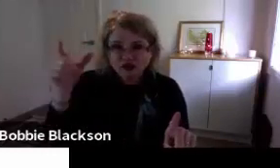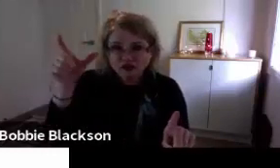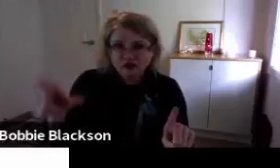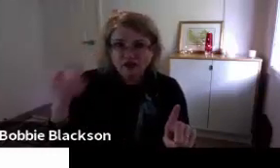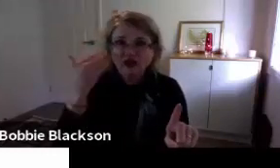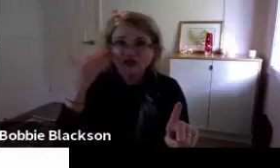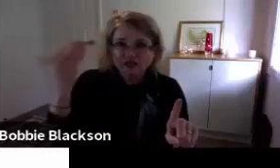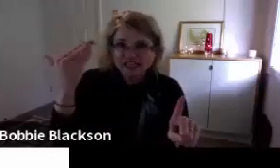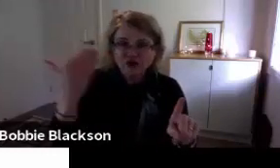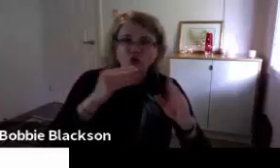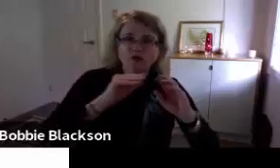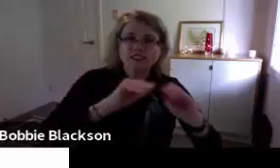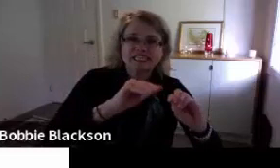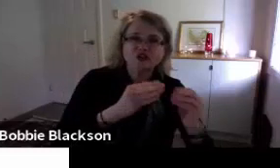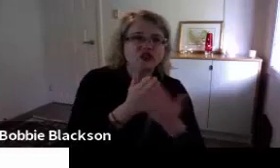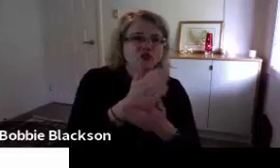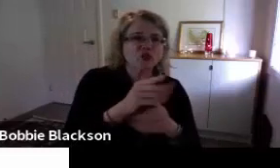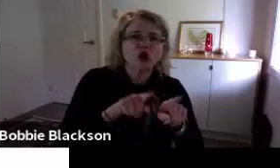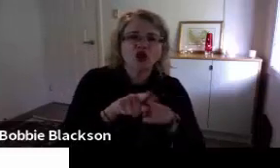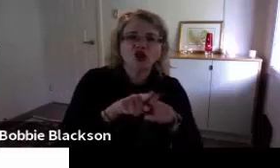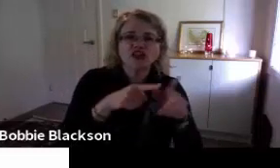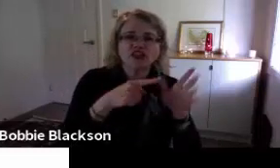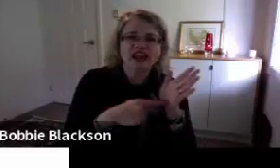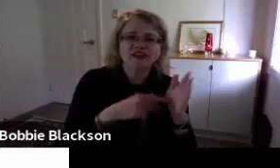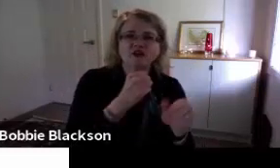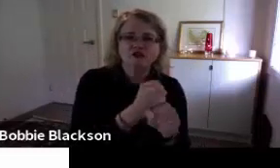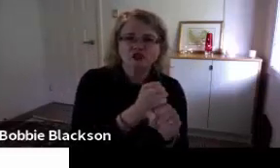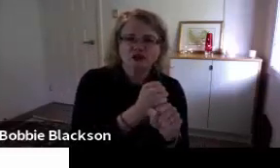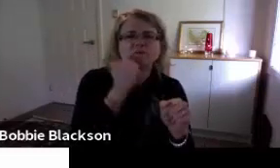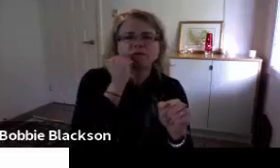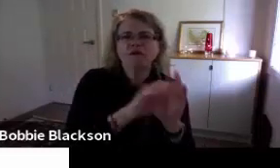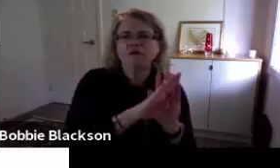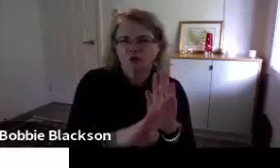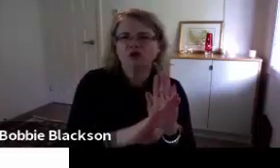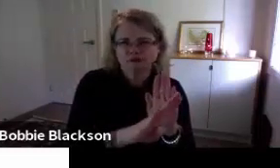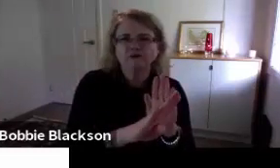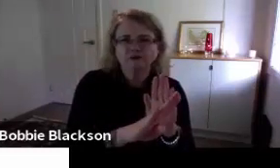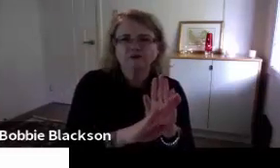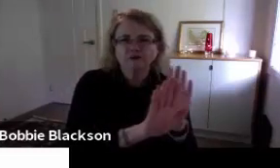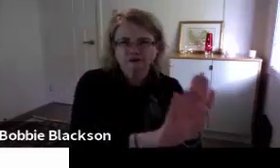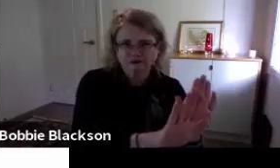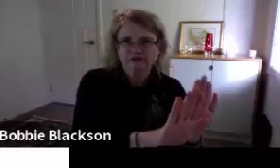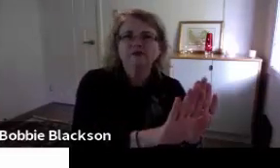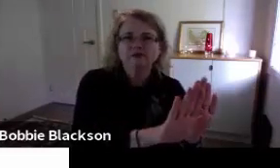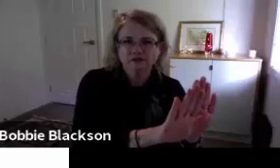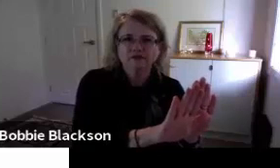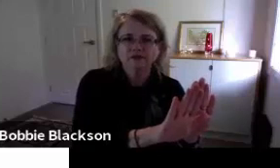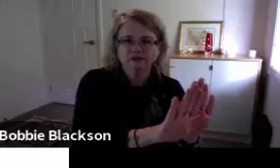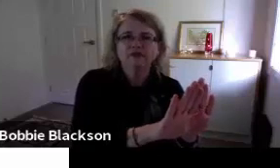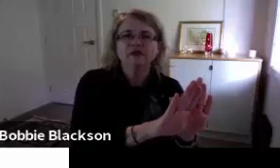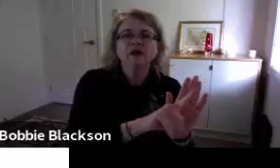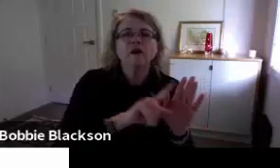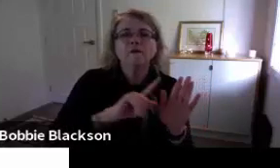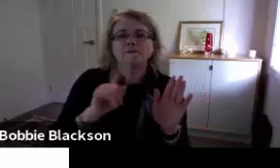The lecture is provided online and the teaching and learning at Griffith is used